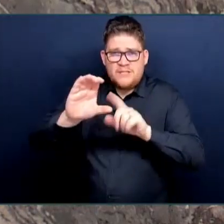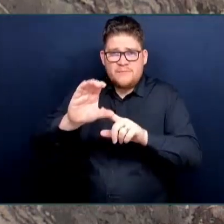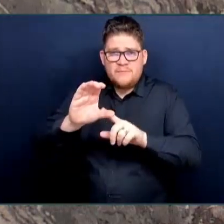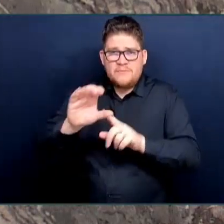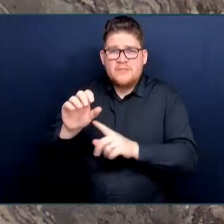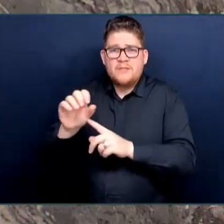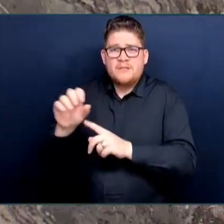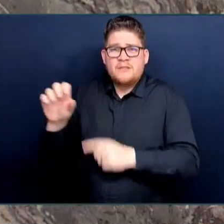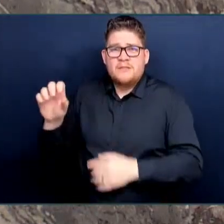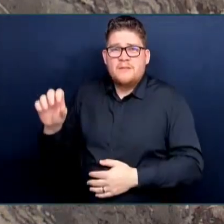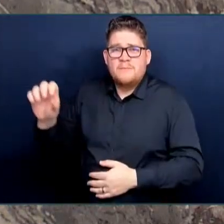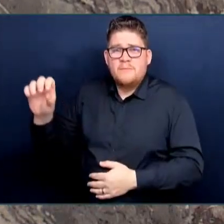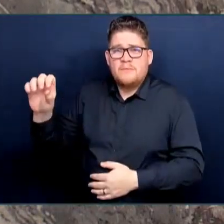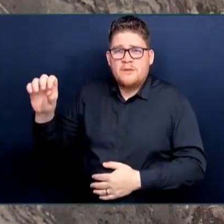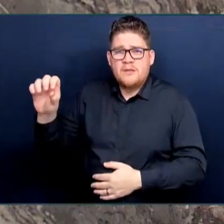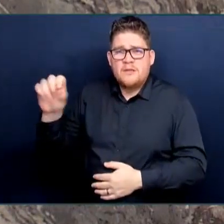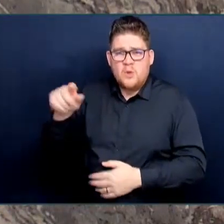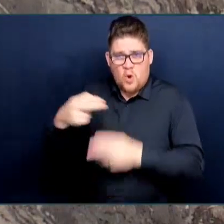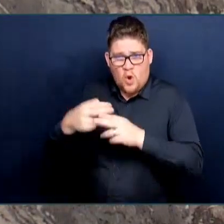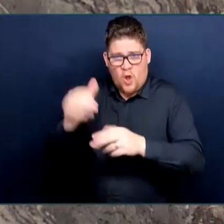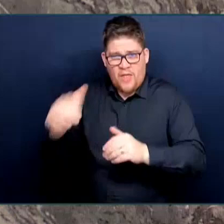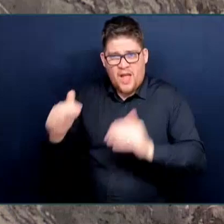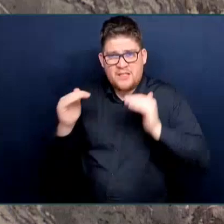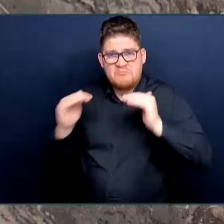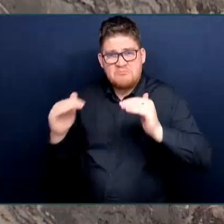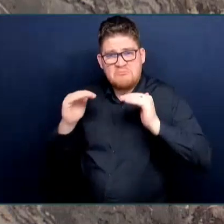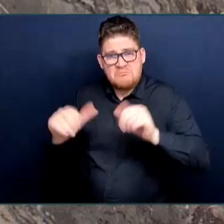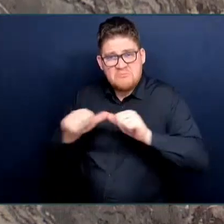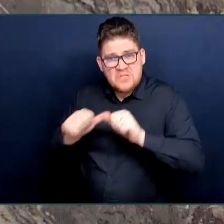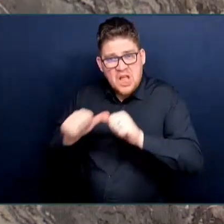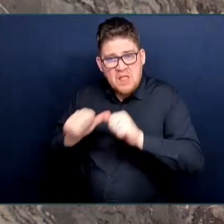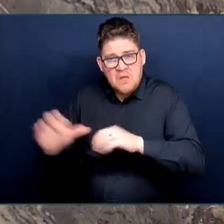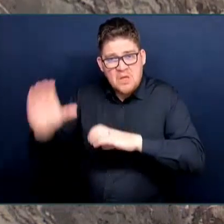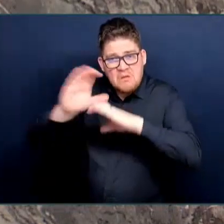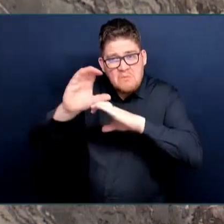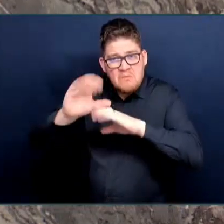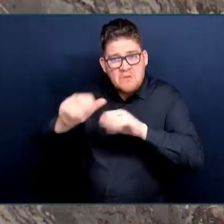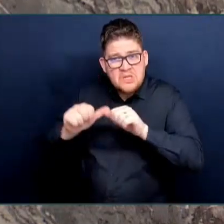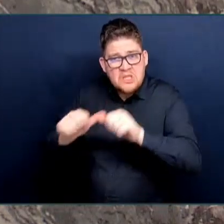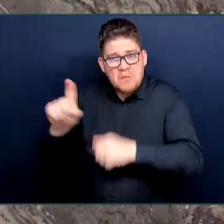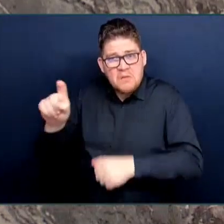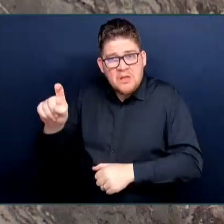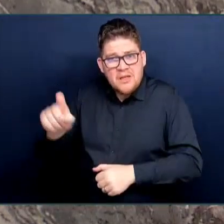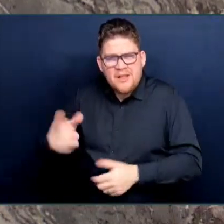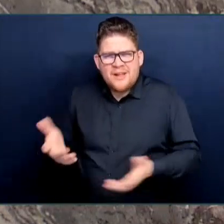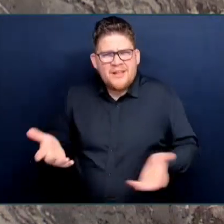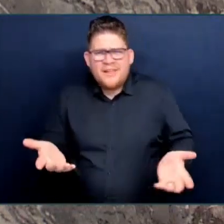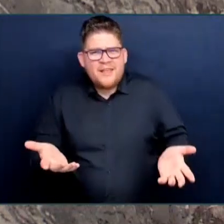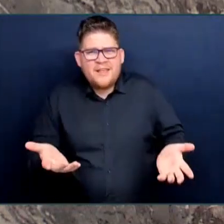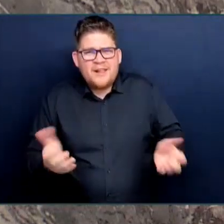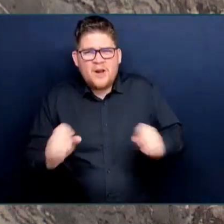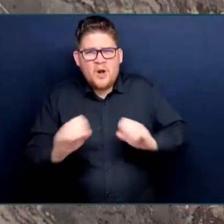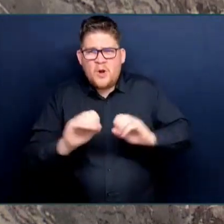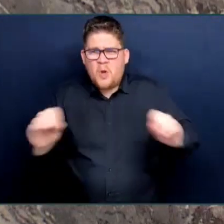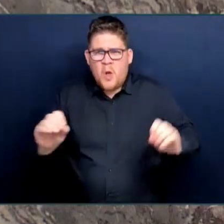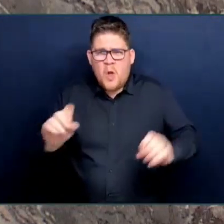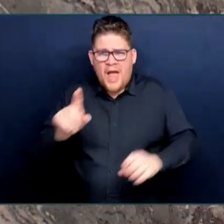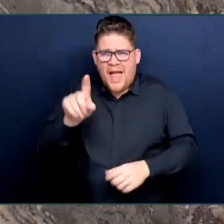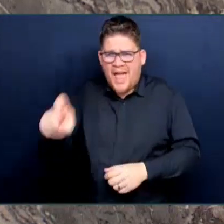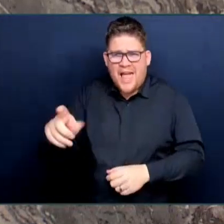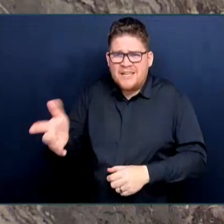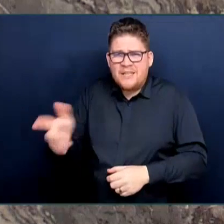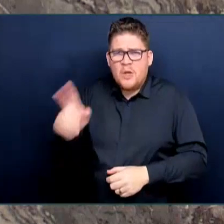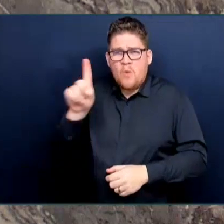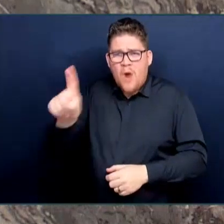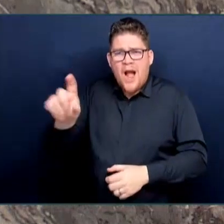A sustainable plan for a project that nobody asks for and nobody wants, it's $100 million more than the original budget. The collections building